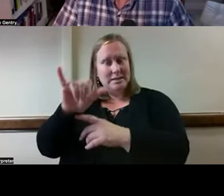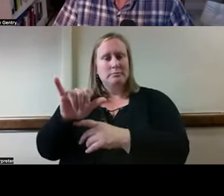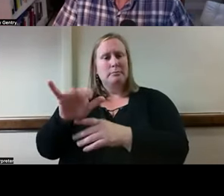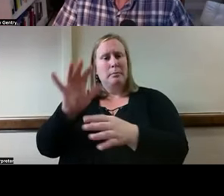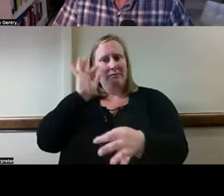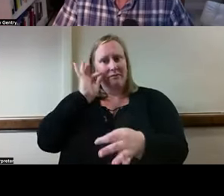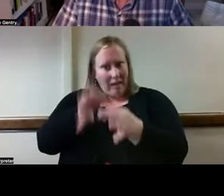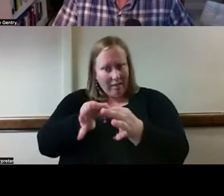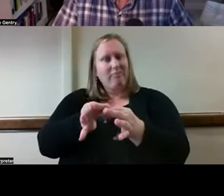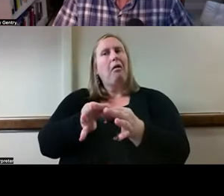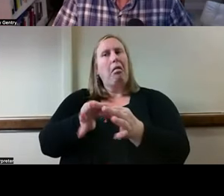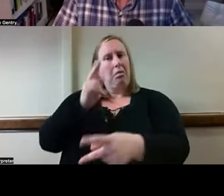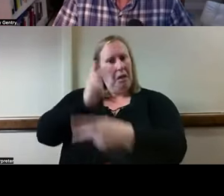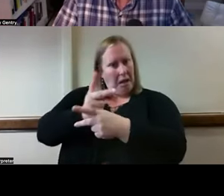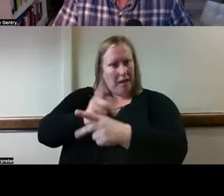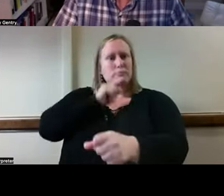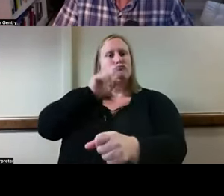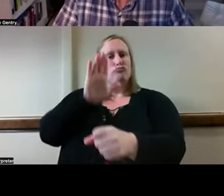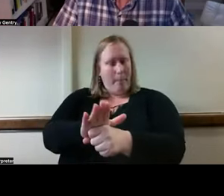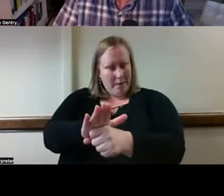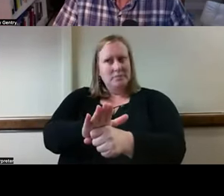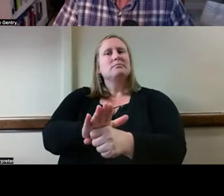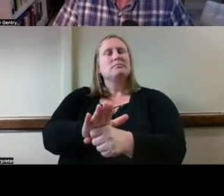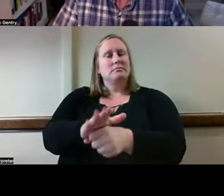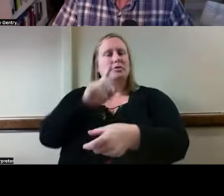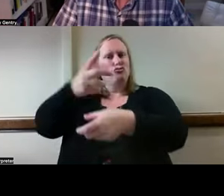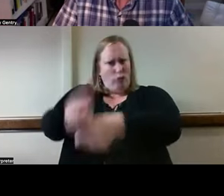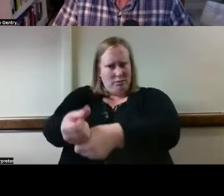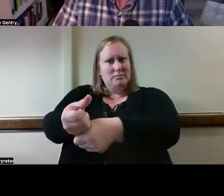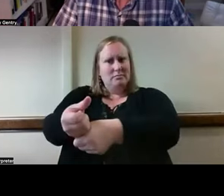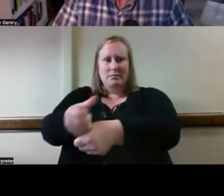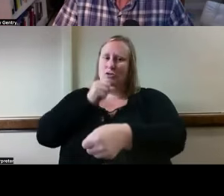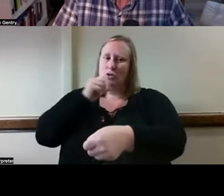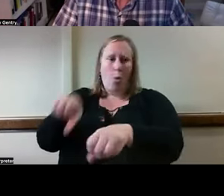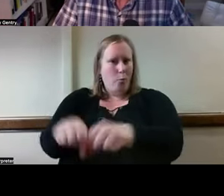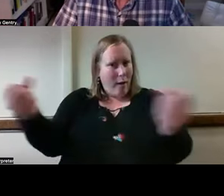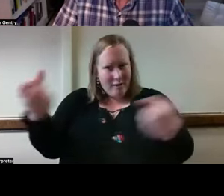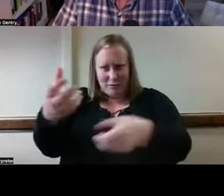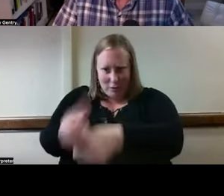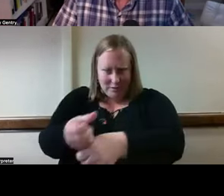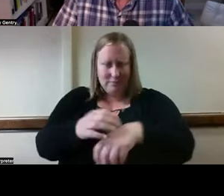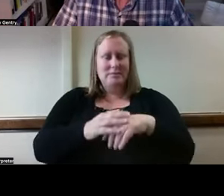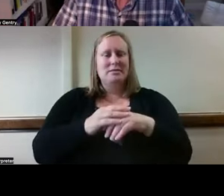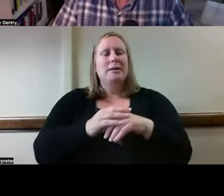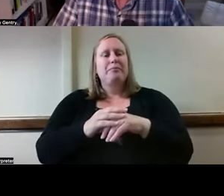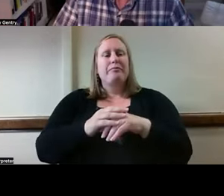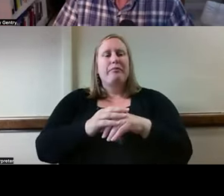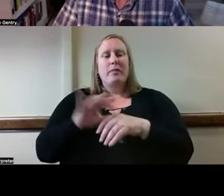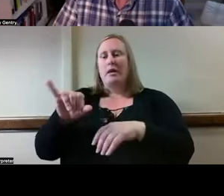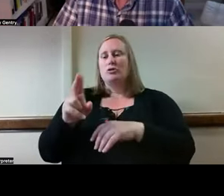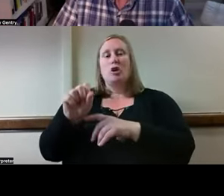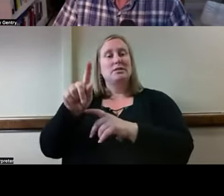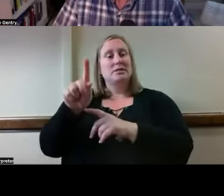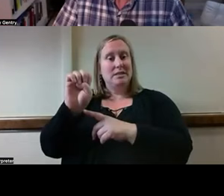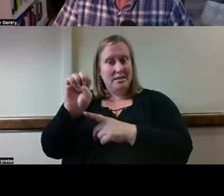and honor the trust that is placed in you as a rehab counselor. Justice, to be fair